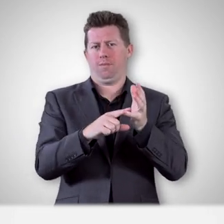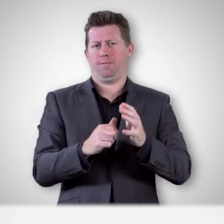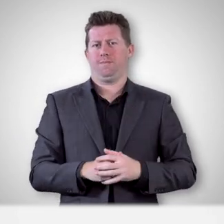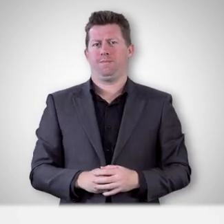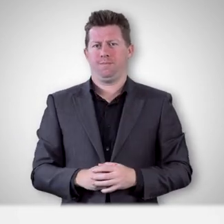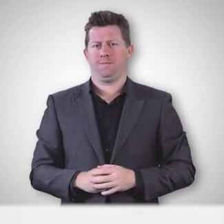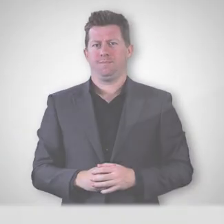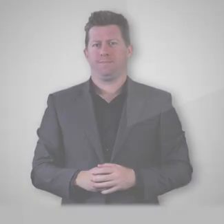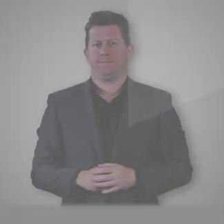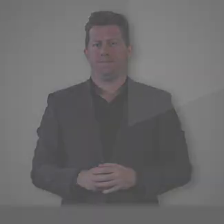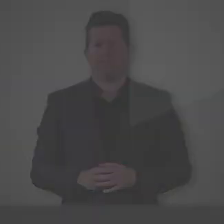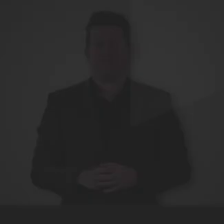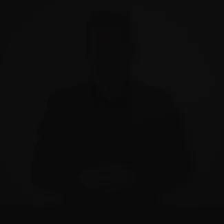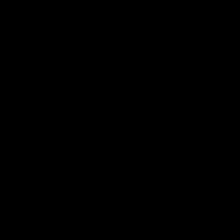.au. you.